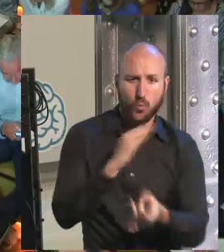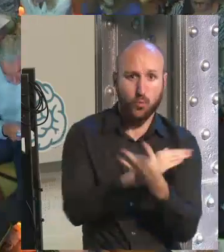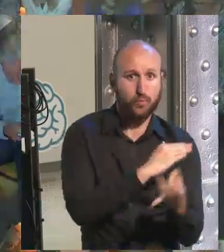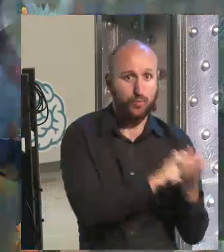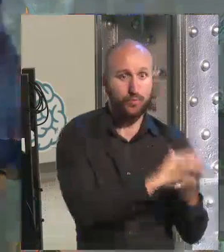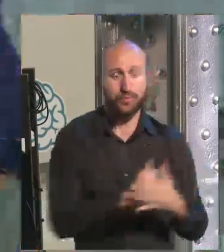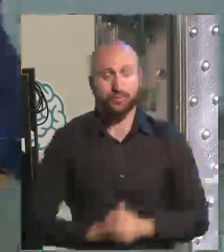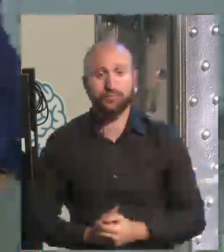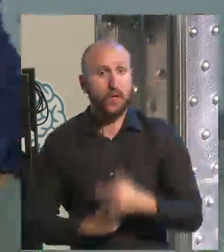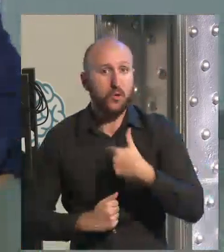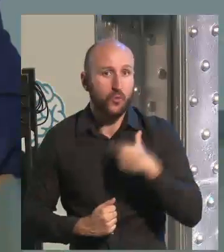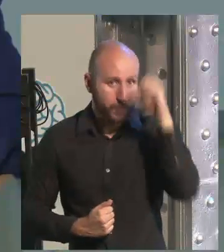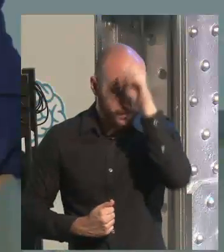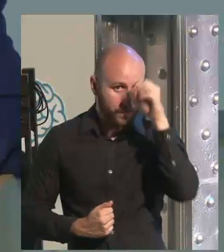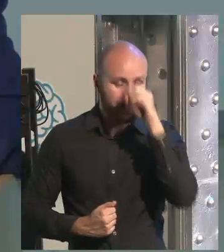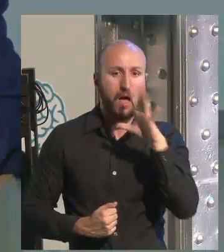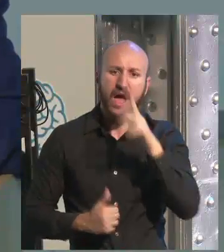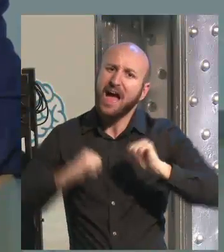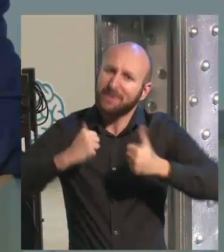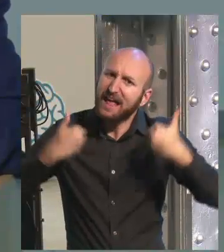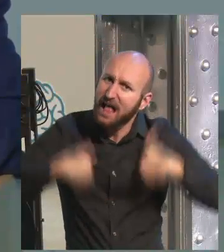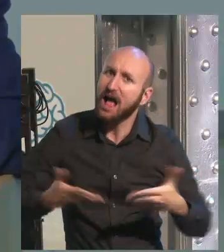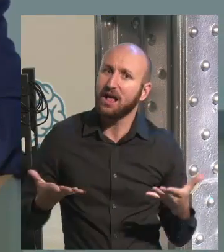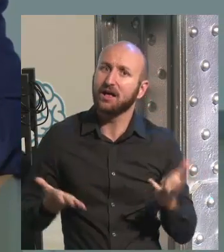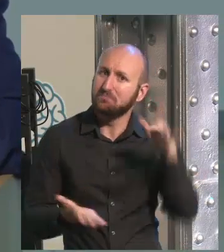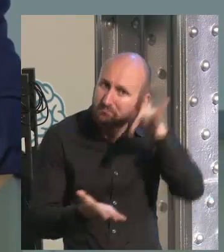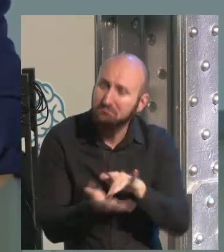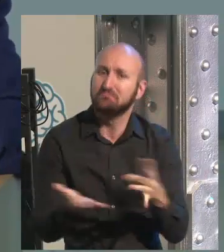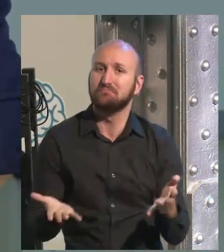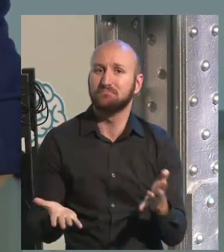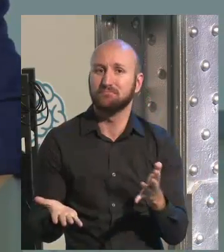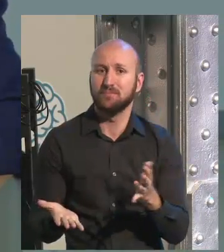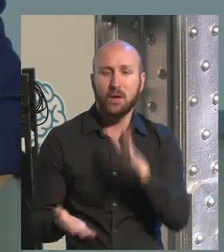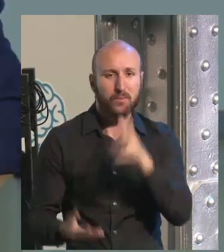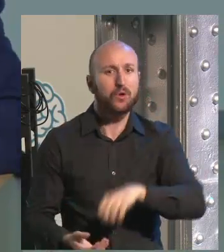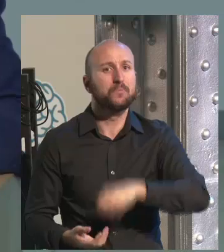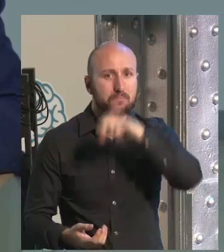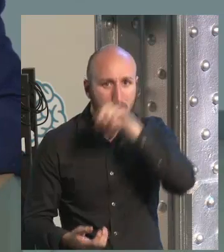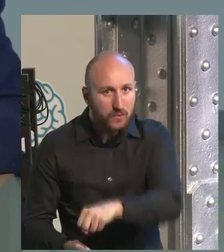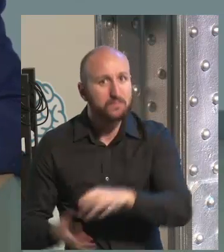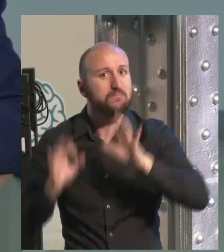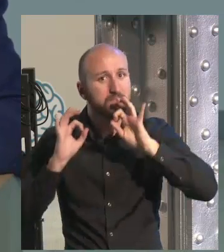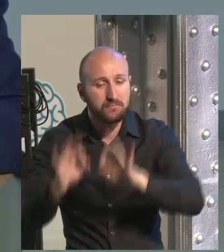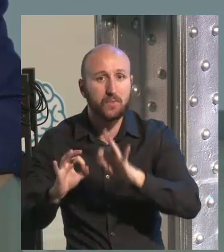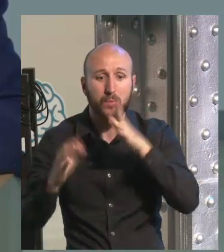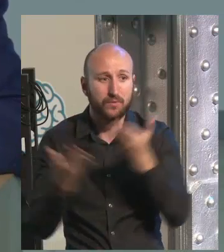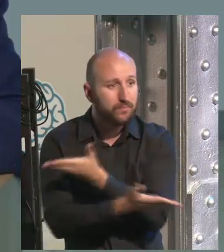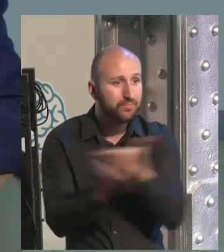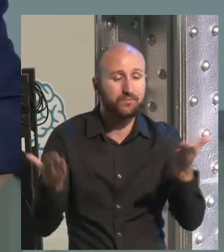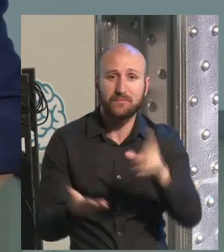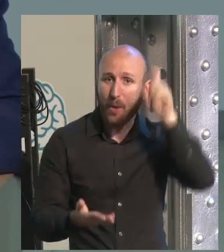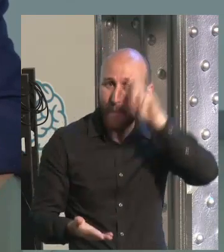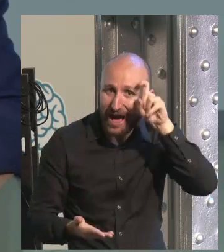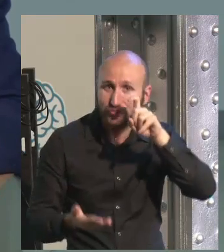be neuroeducational programs. And it is not true. We need to